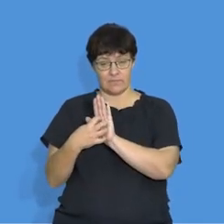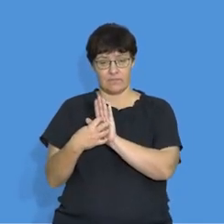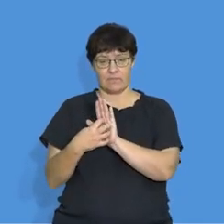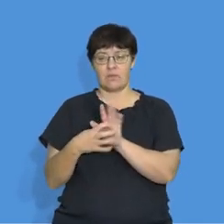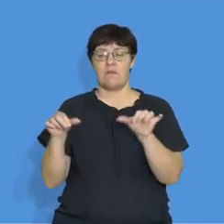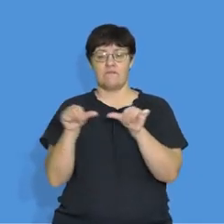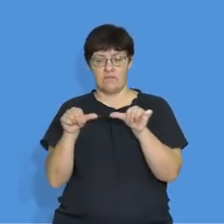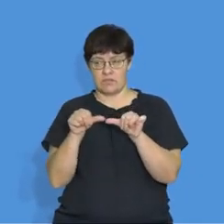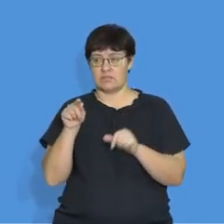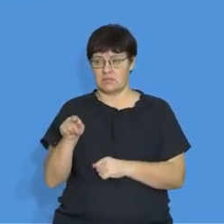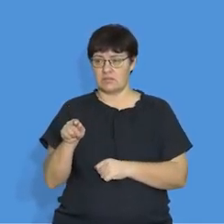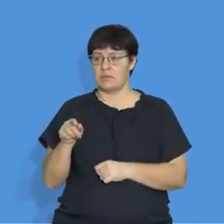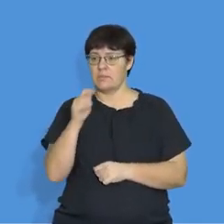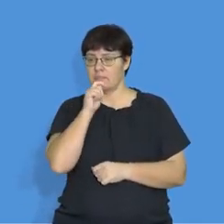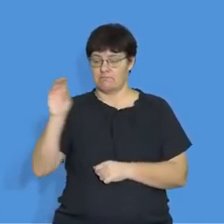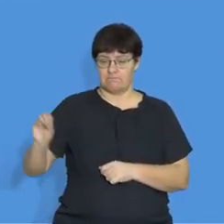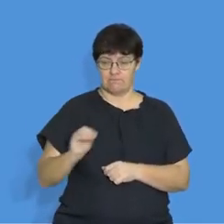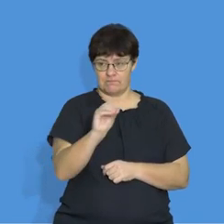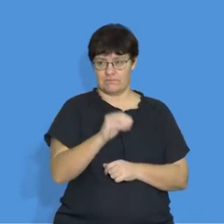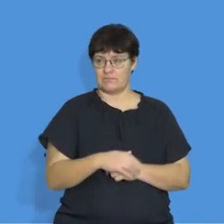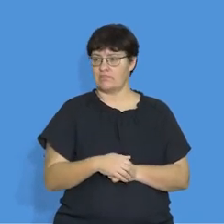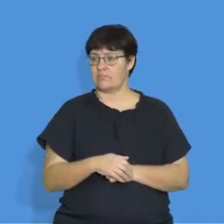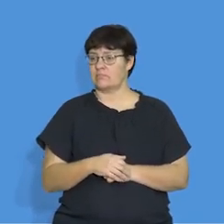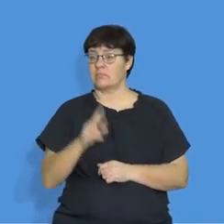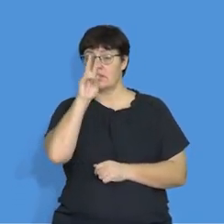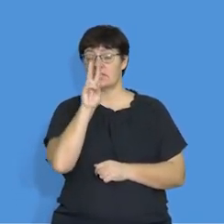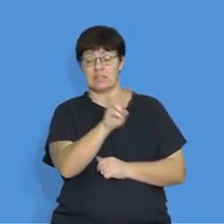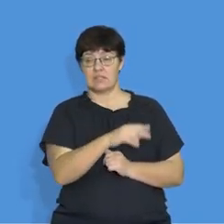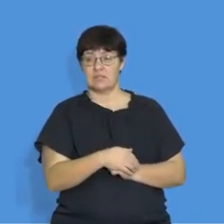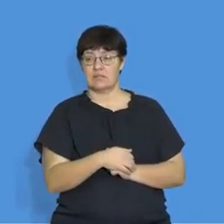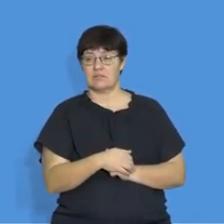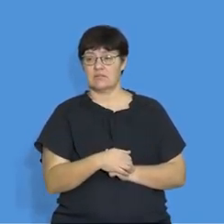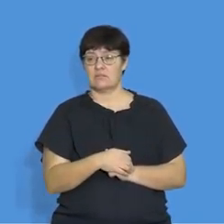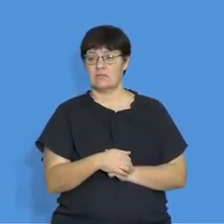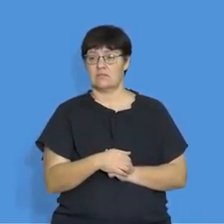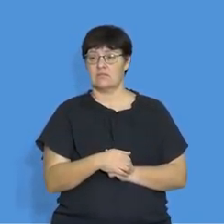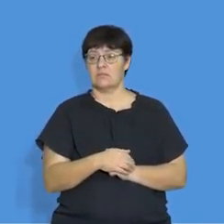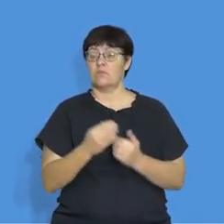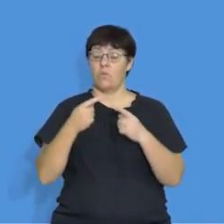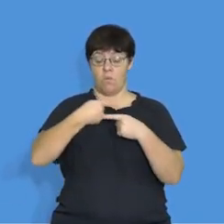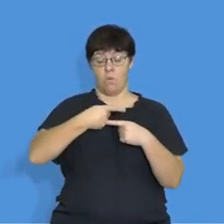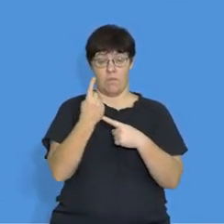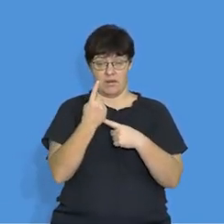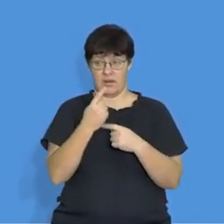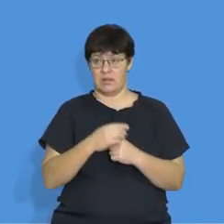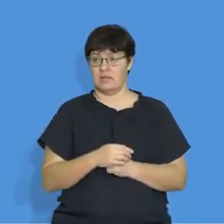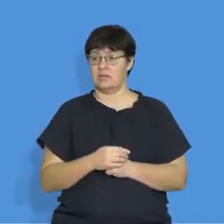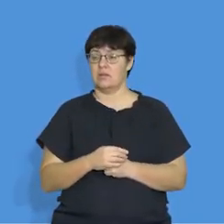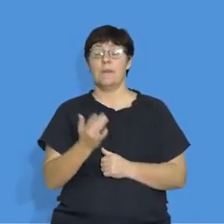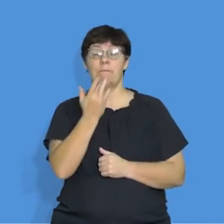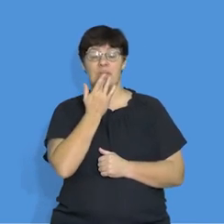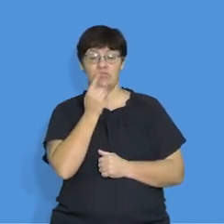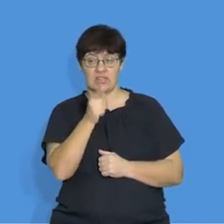voltage using a voltmeter, right? Take note, the switch is open. So across the battery,